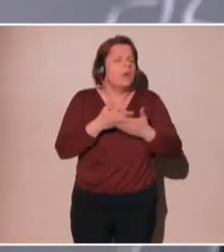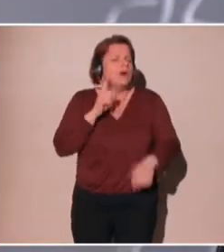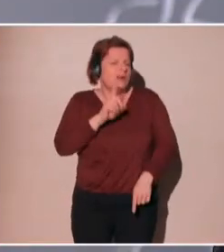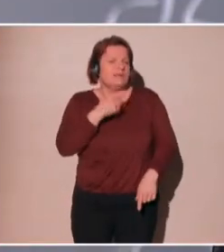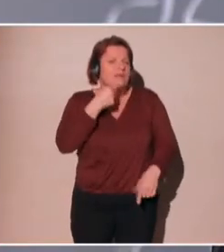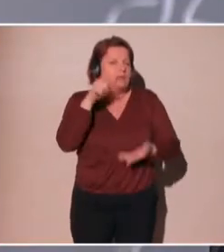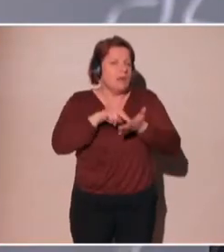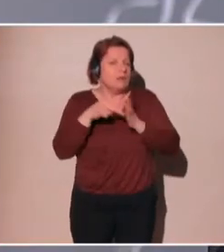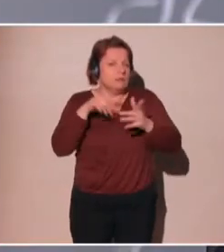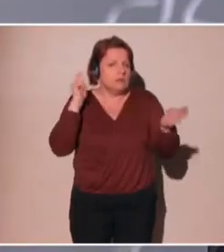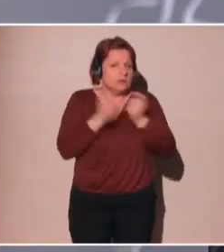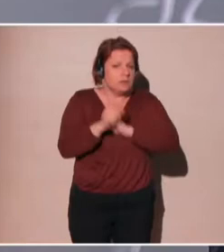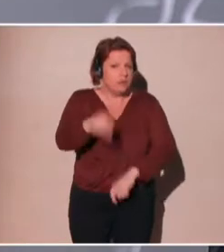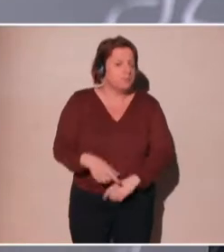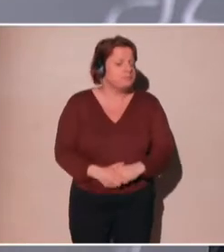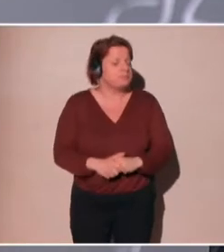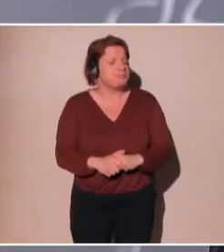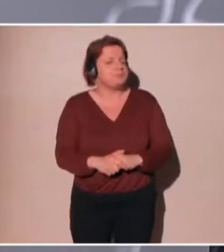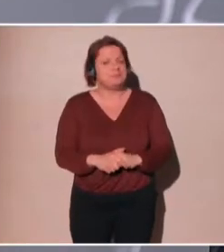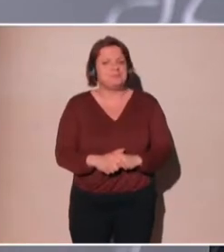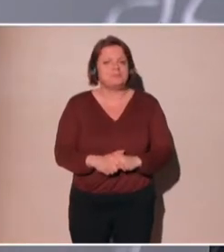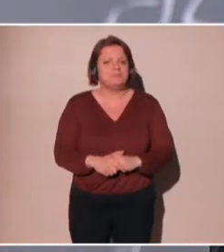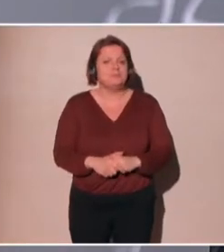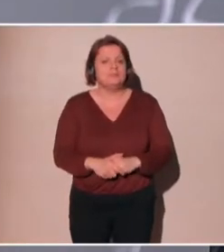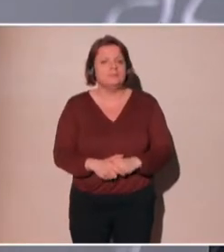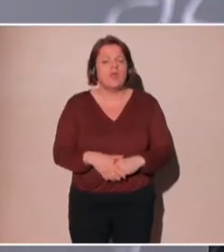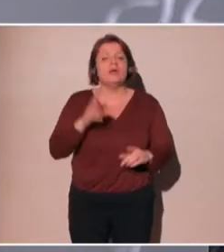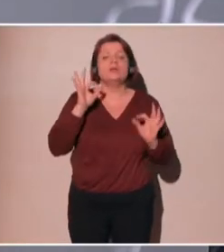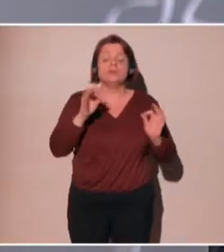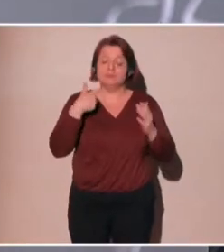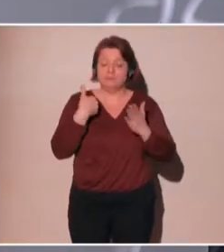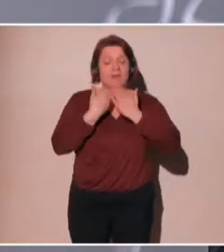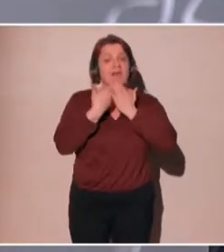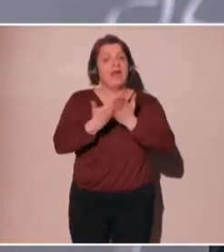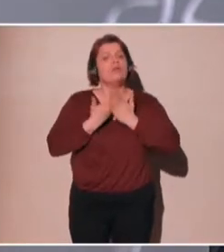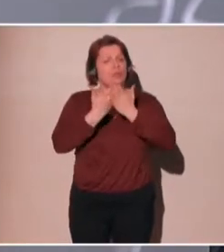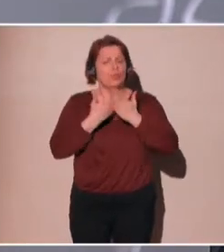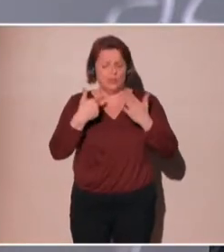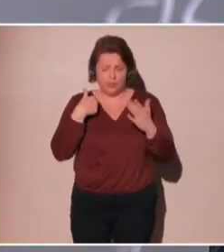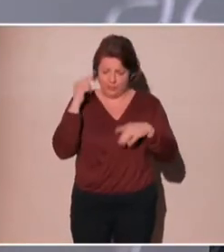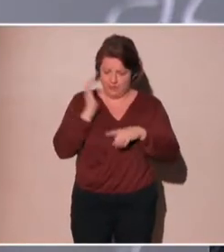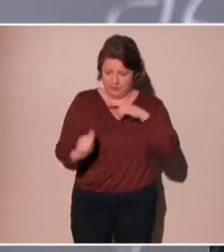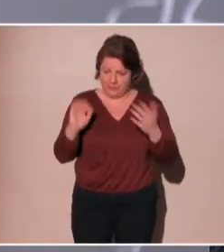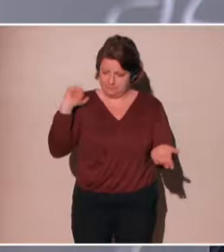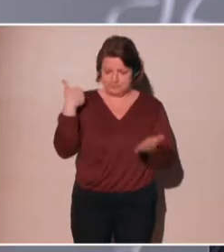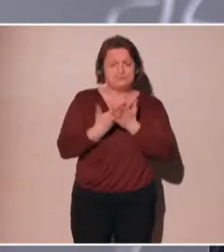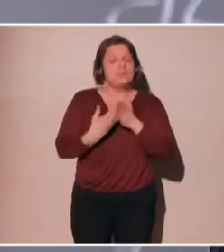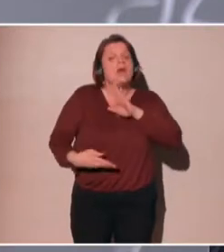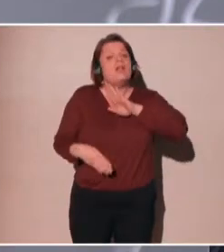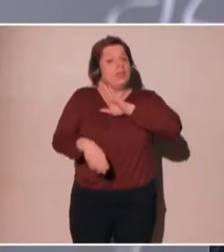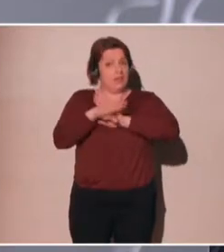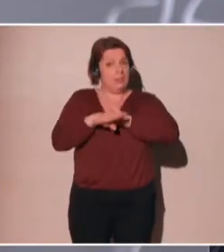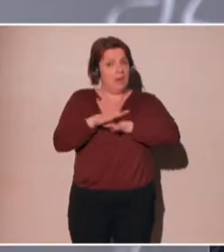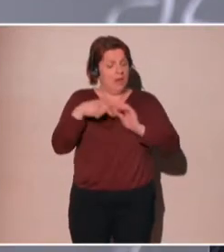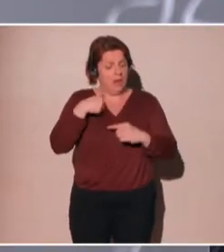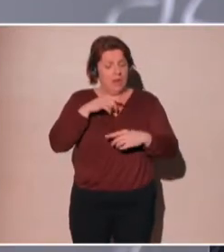So in the early study that I did showed that if you Googled a name of a person